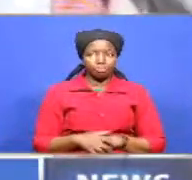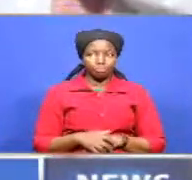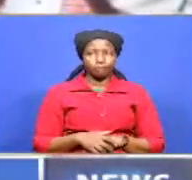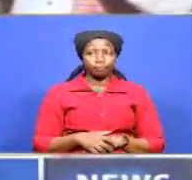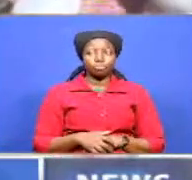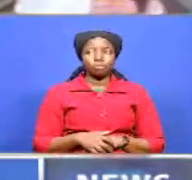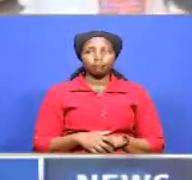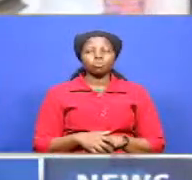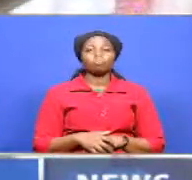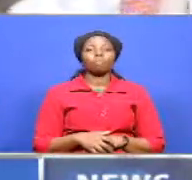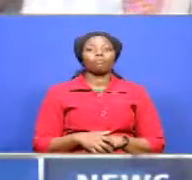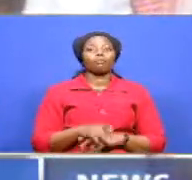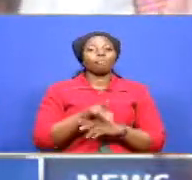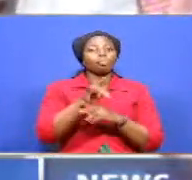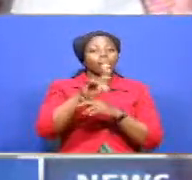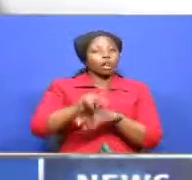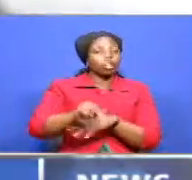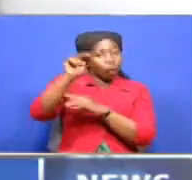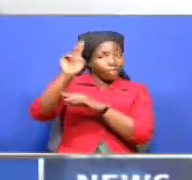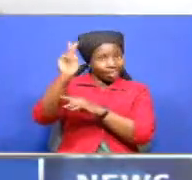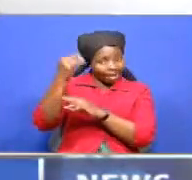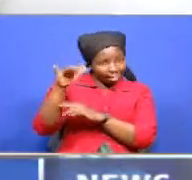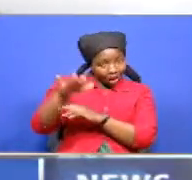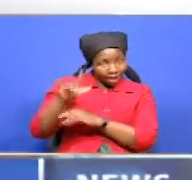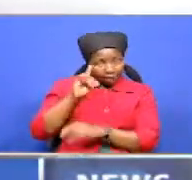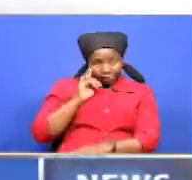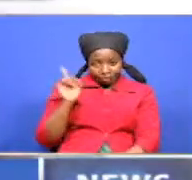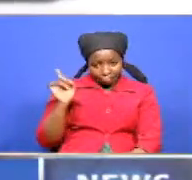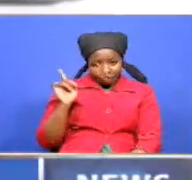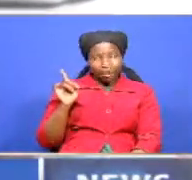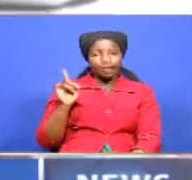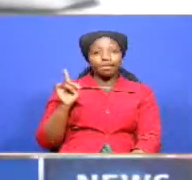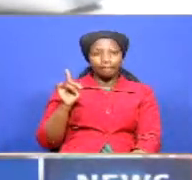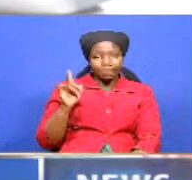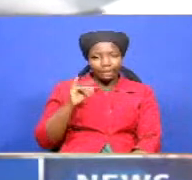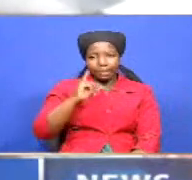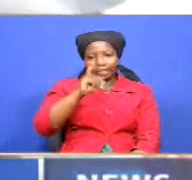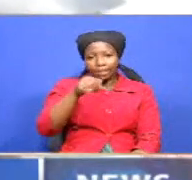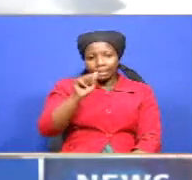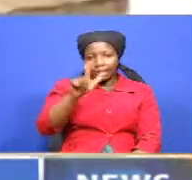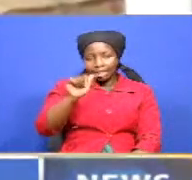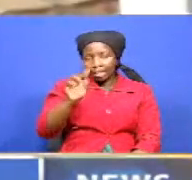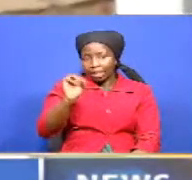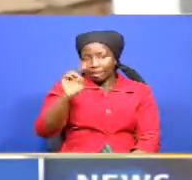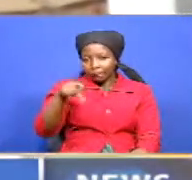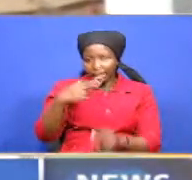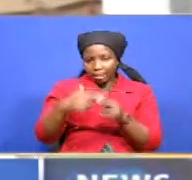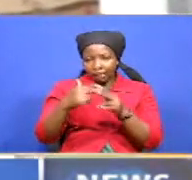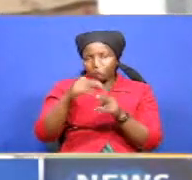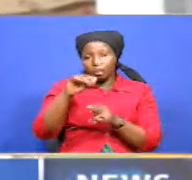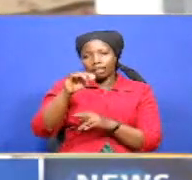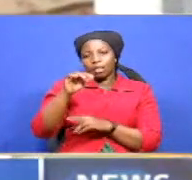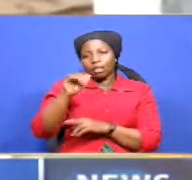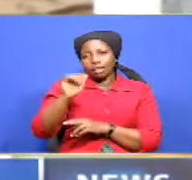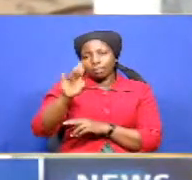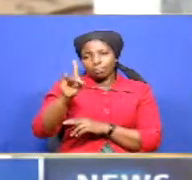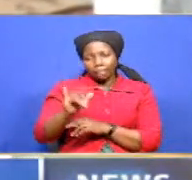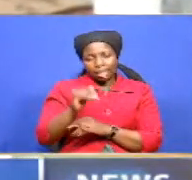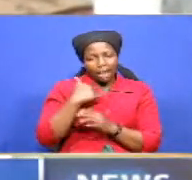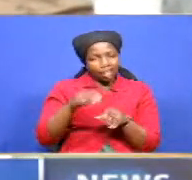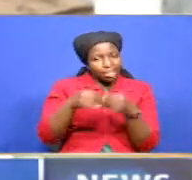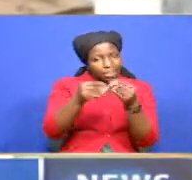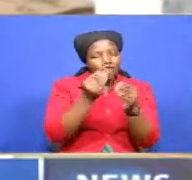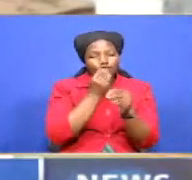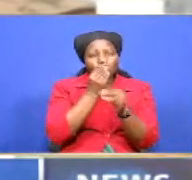Still in the northern part of Kenya, Ijara Member of Parliament Sophia Abdi Noor delivered donation of foodstuff and